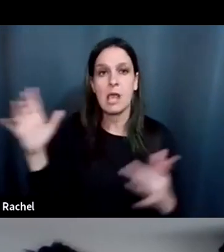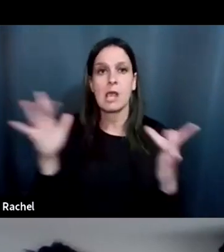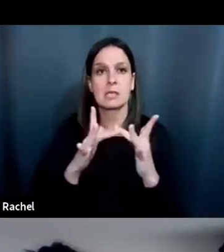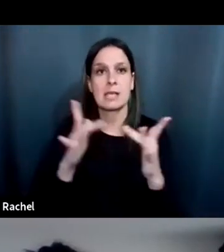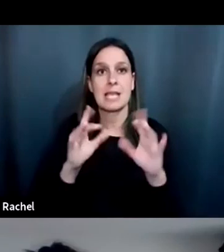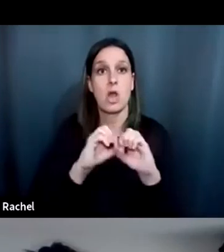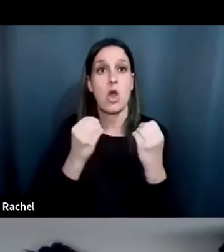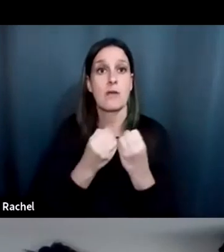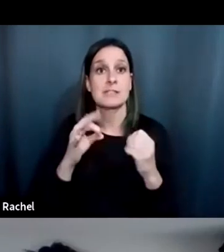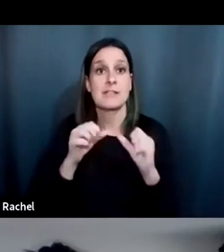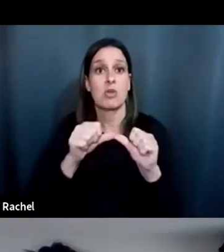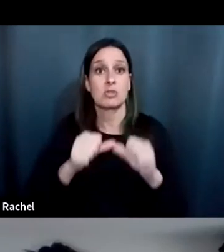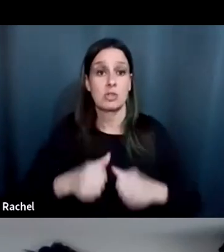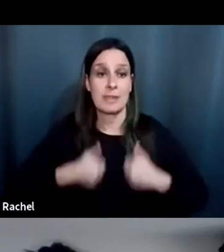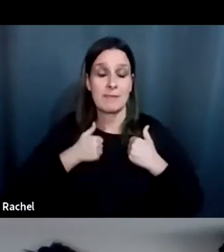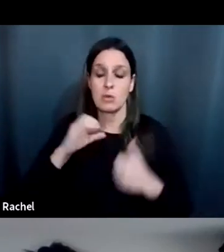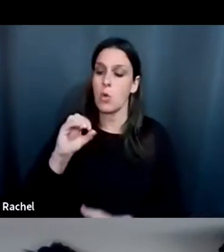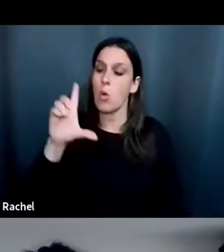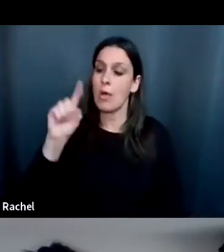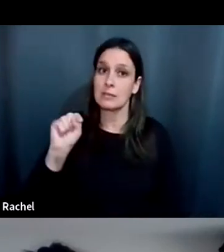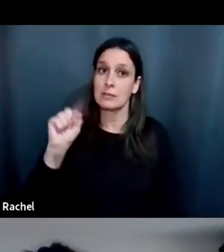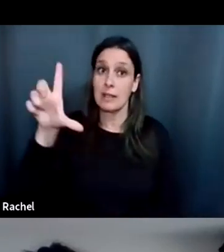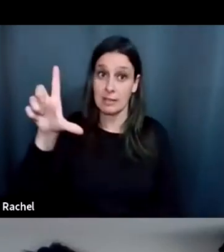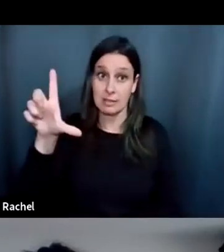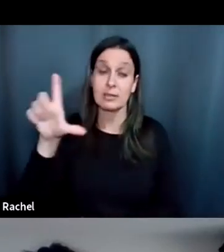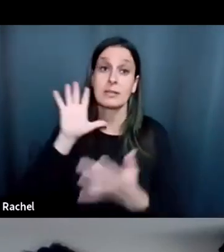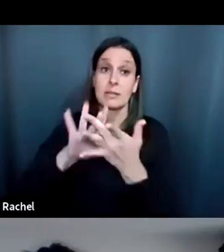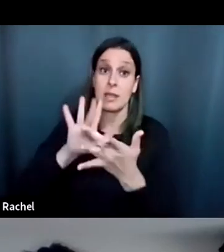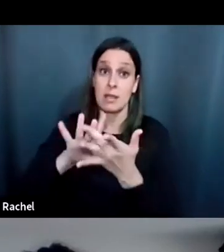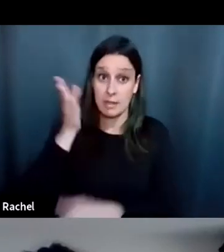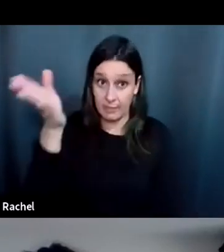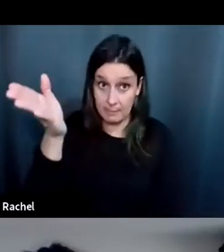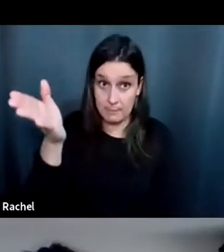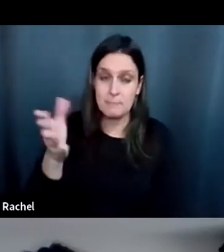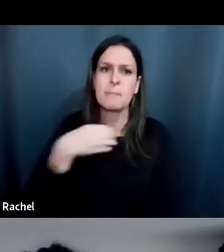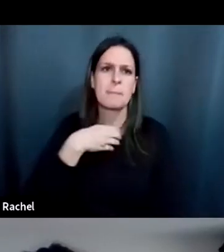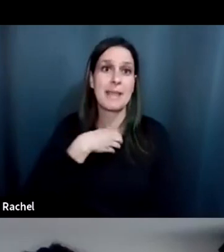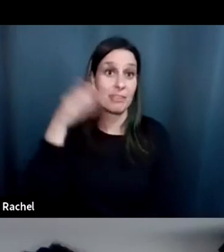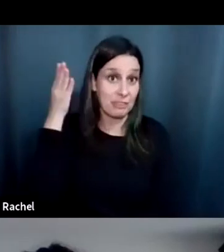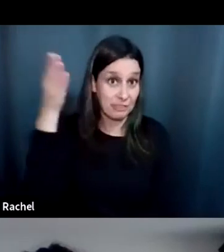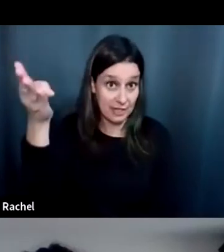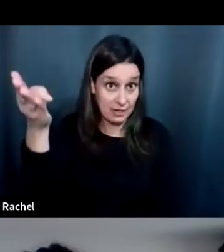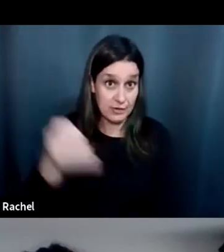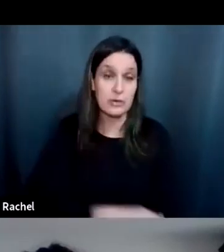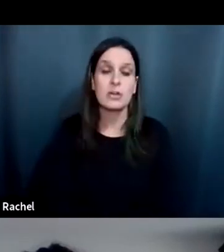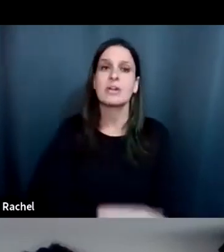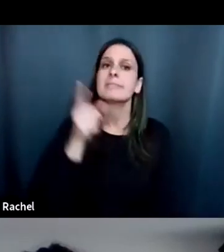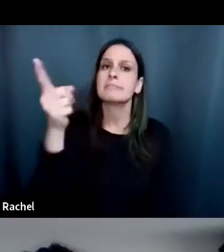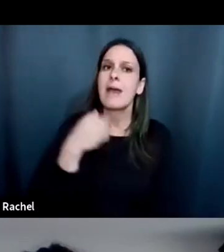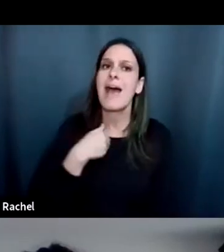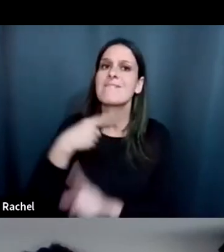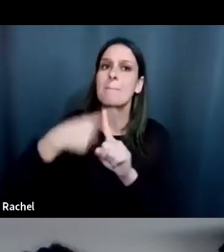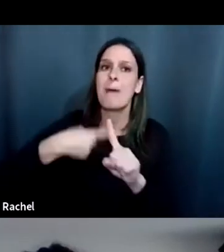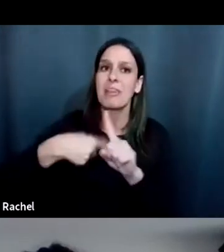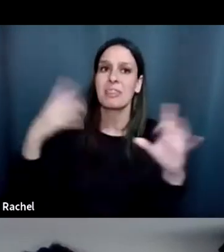the office of long-term living OLTL and complaining there. They have monthly